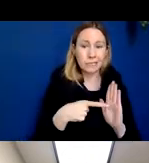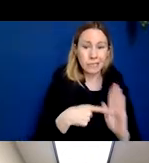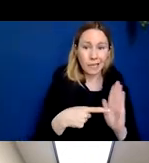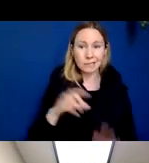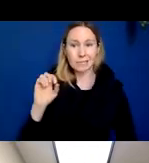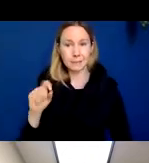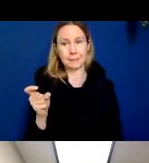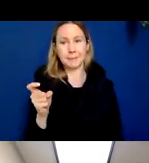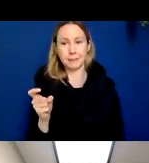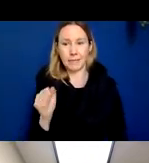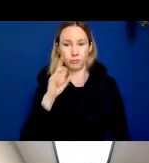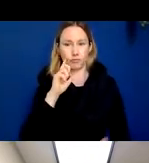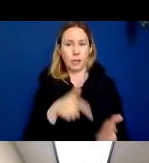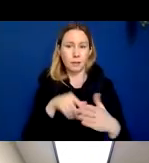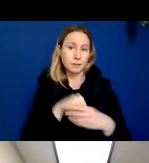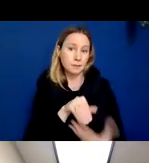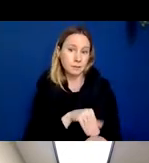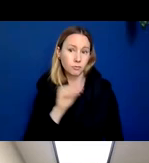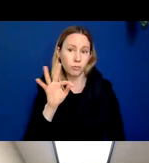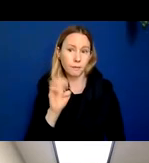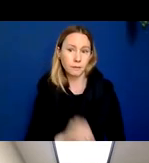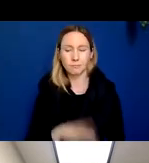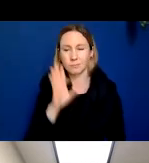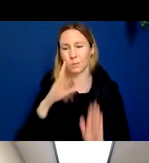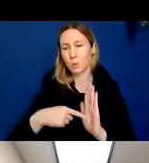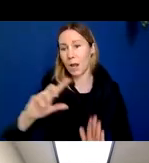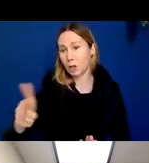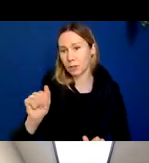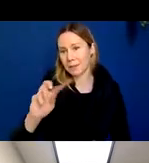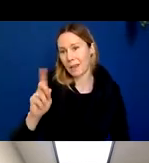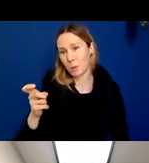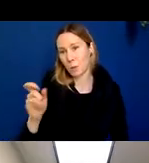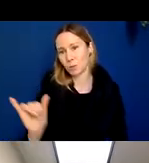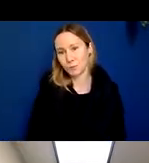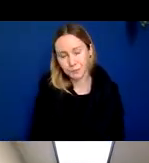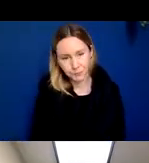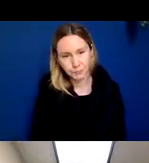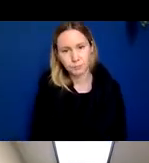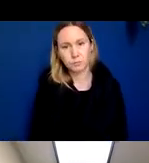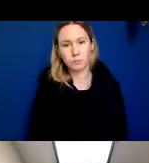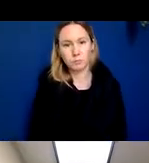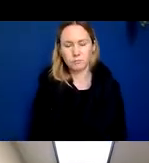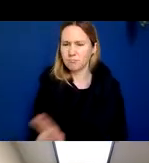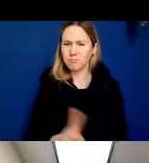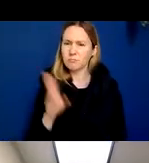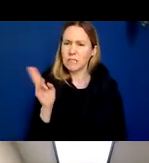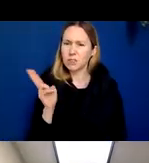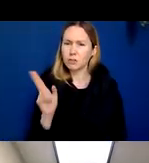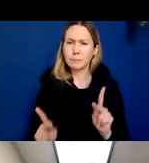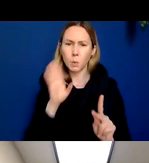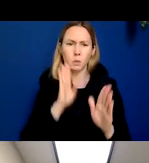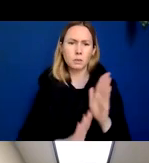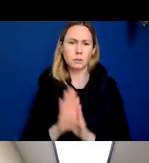setting and, as I'll show you later, also diagnosed. So what is the natural history of people that develop a